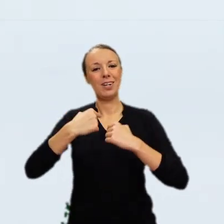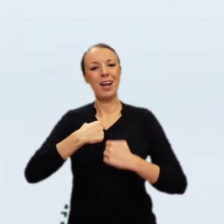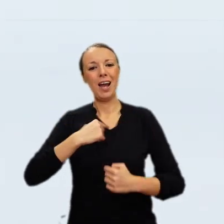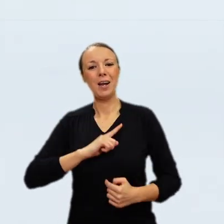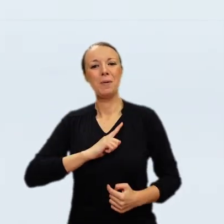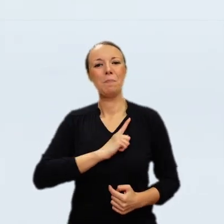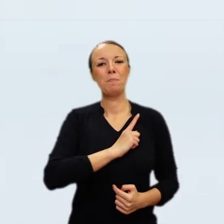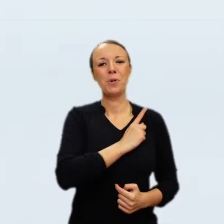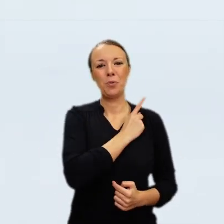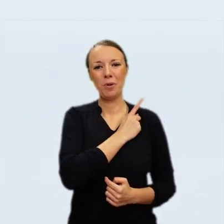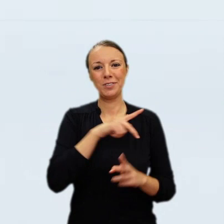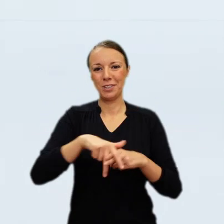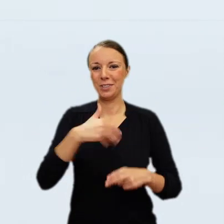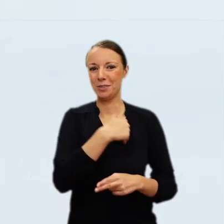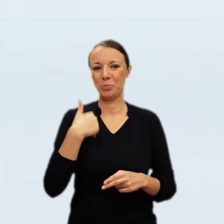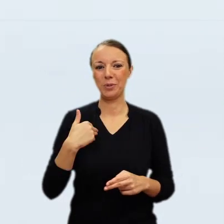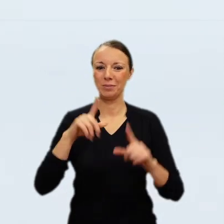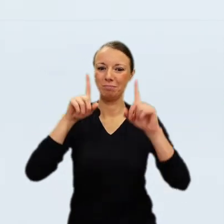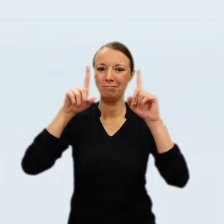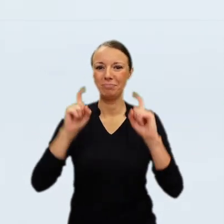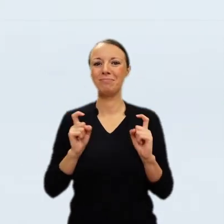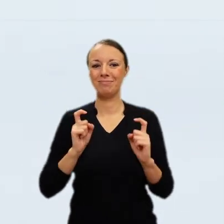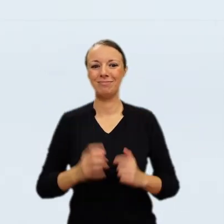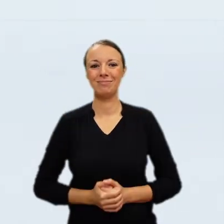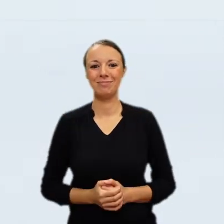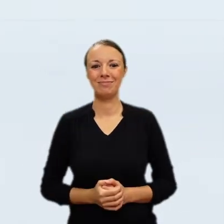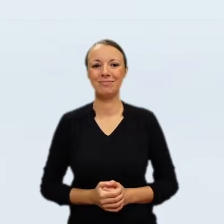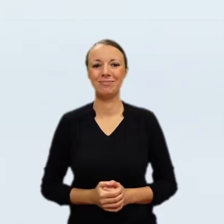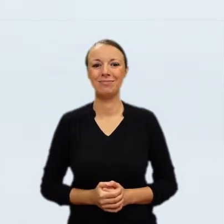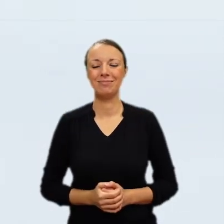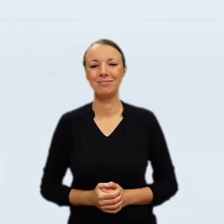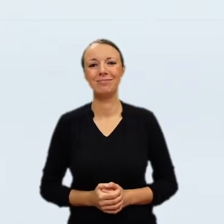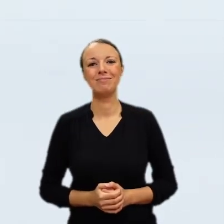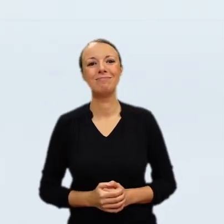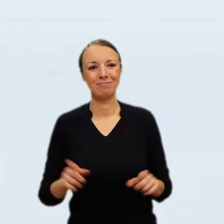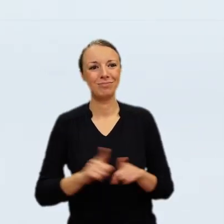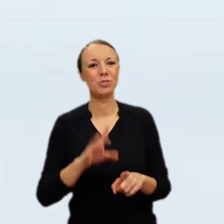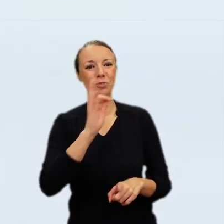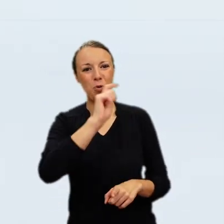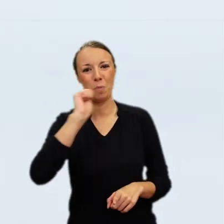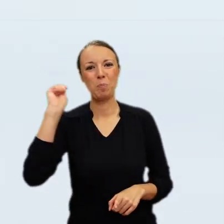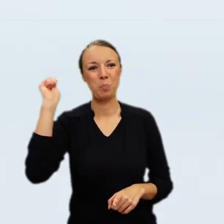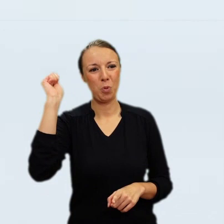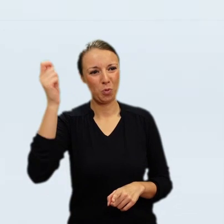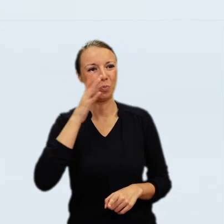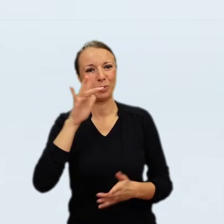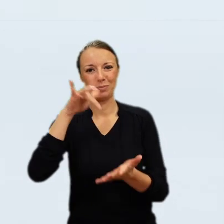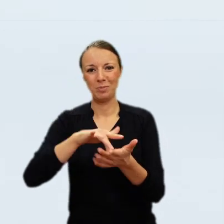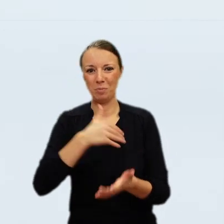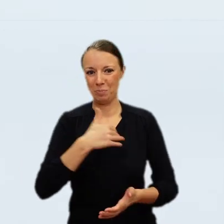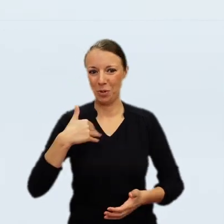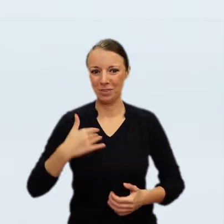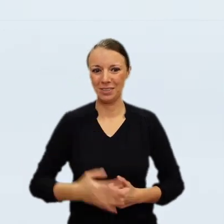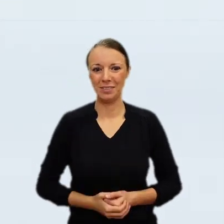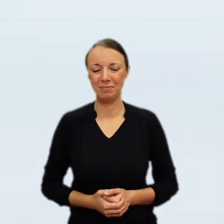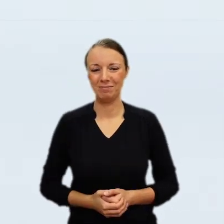riding at twilight through an ominous landscape with towers, cliffs and a dimly discernible pond at the edge of which glows